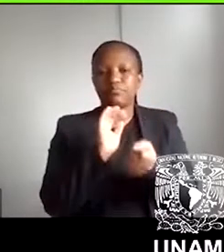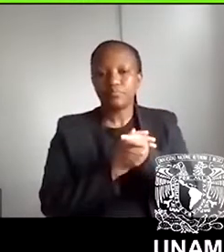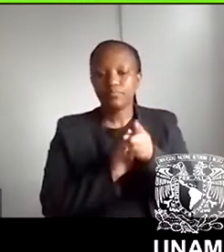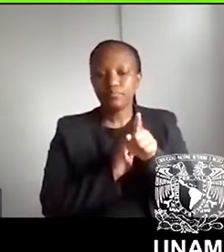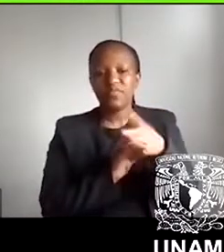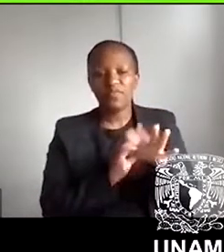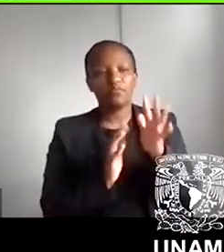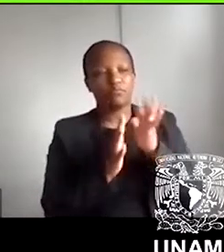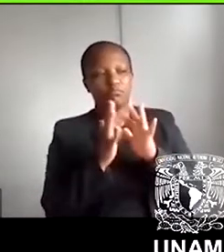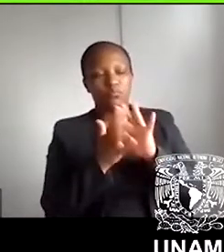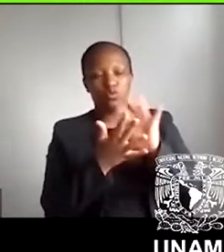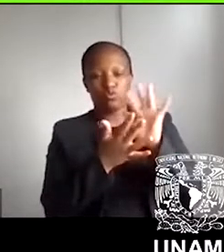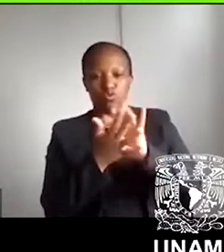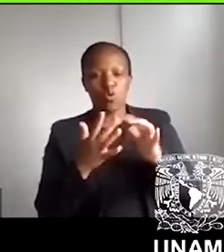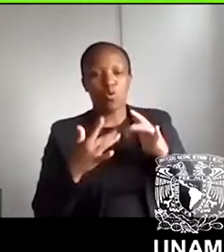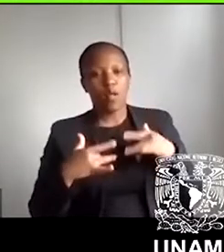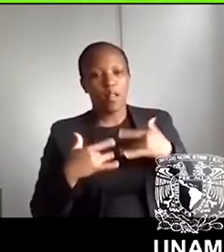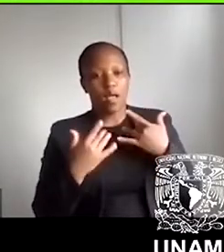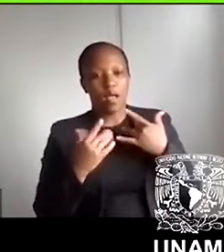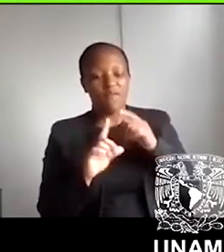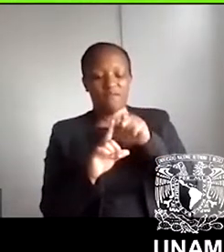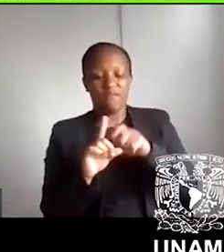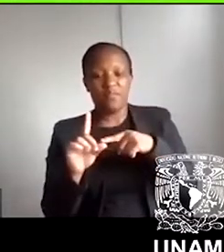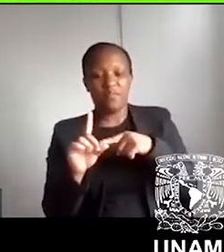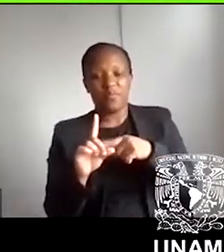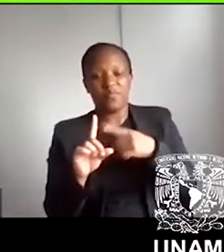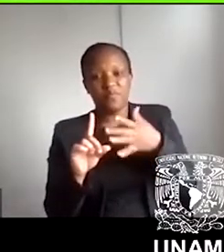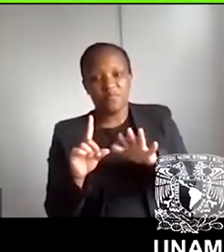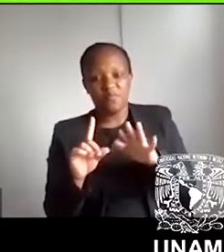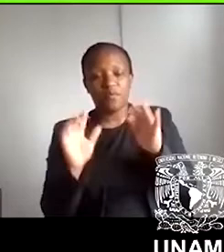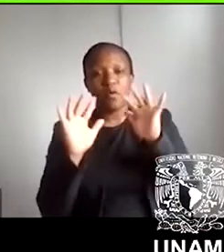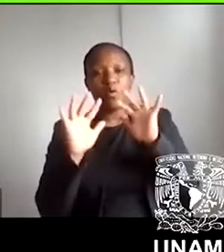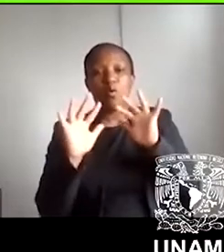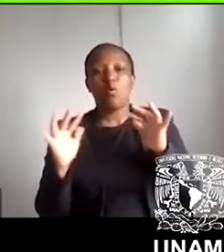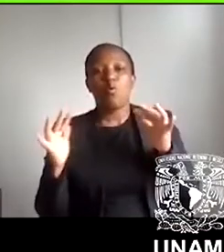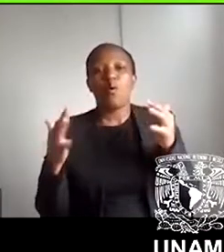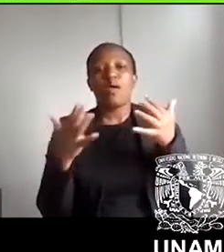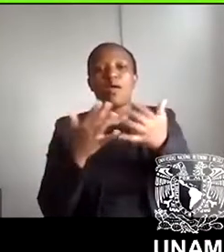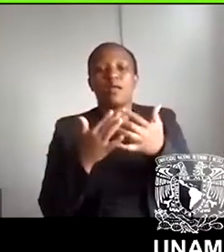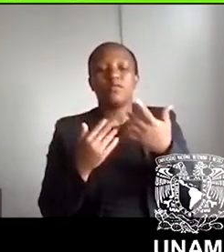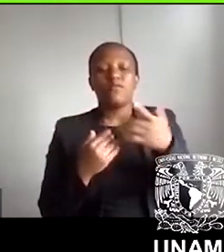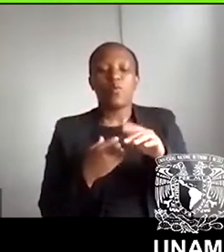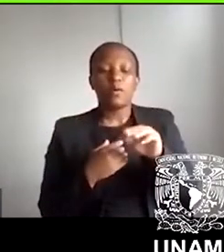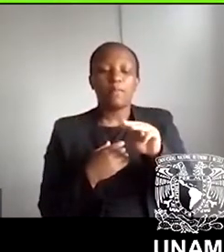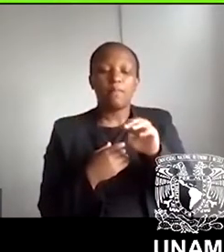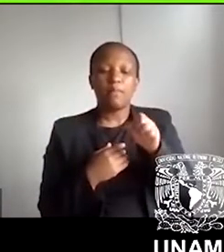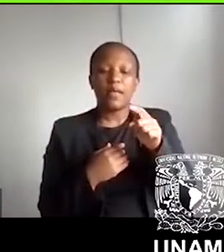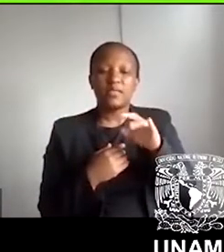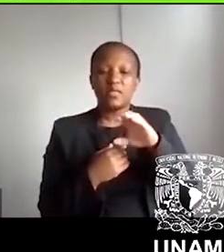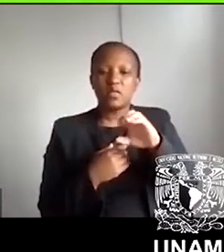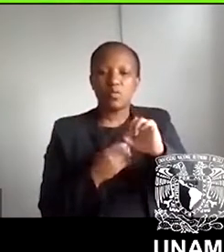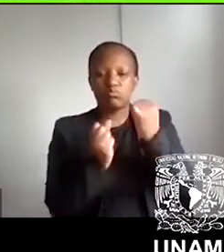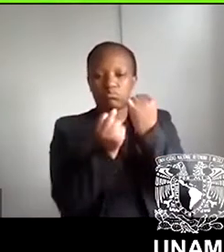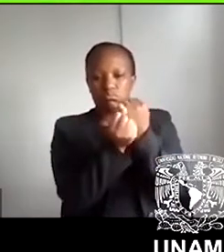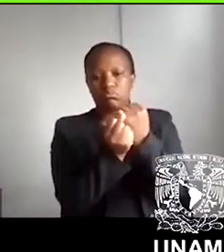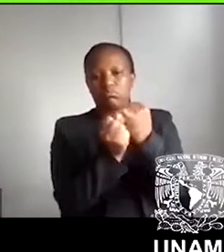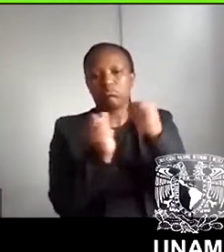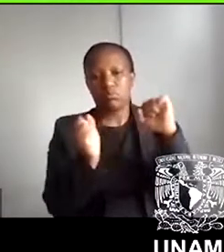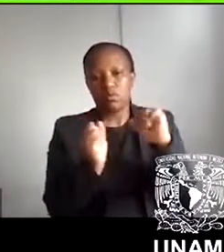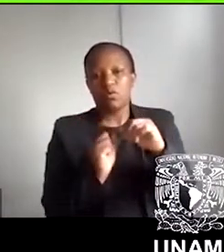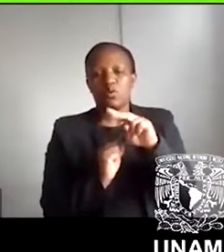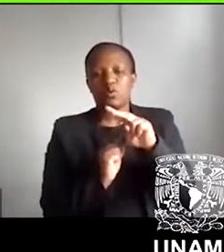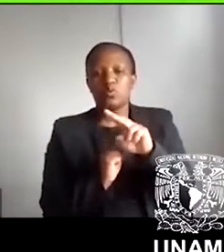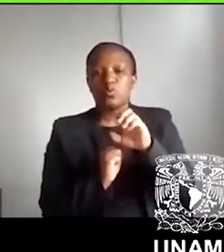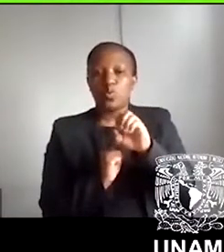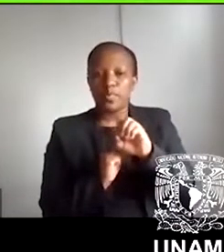story of the short-lived Mexican second empire and the work against the Mexican liberals on the 20th century through